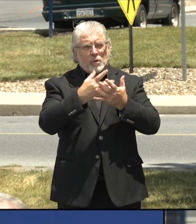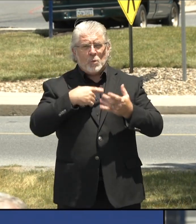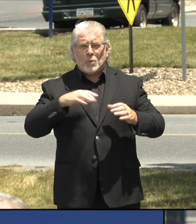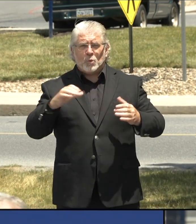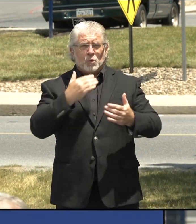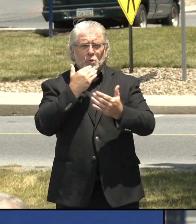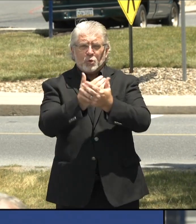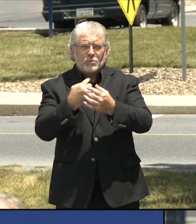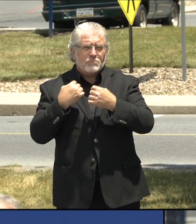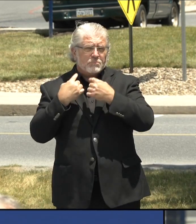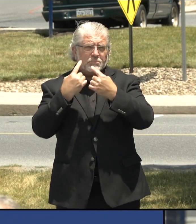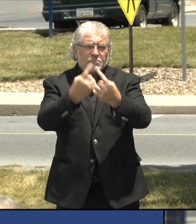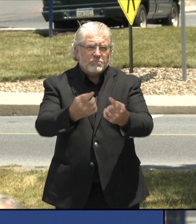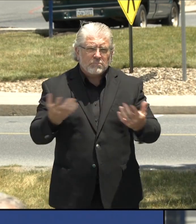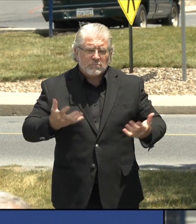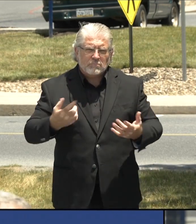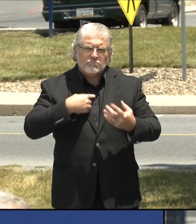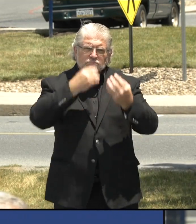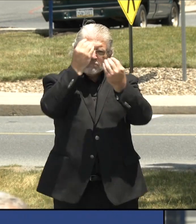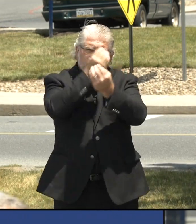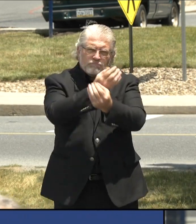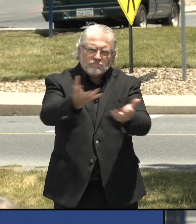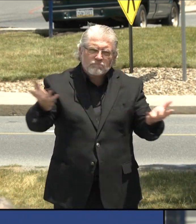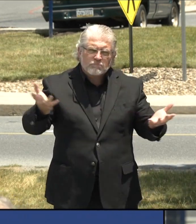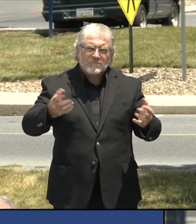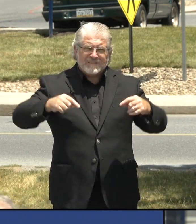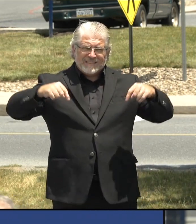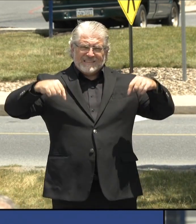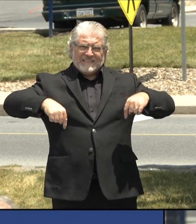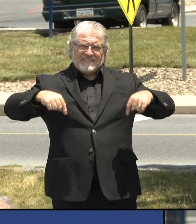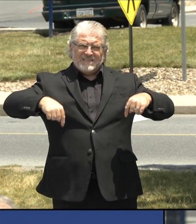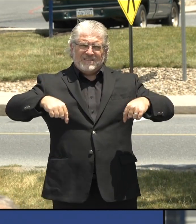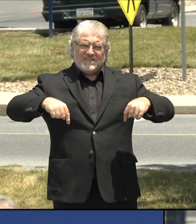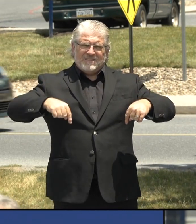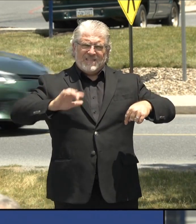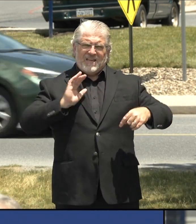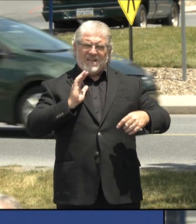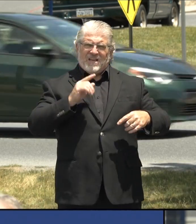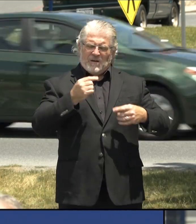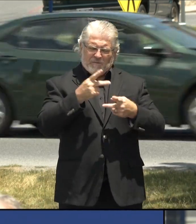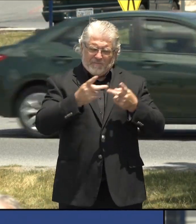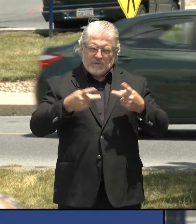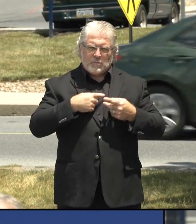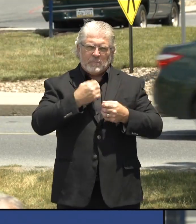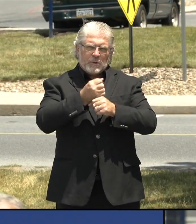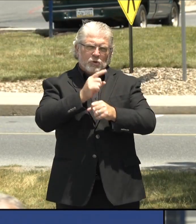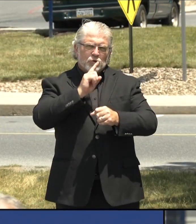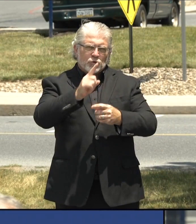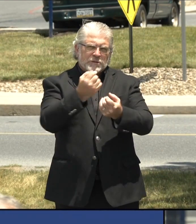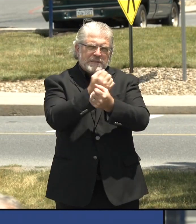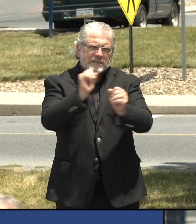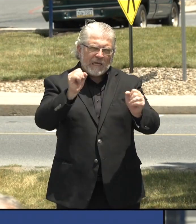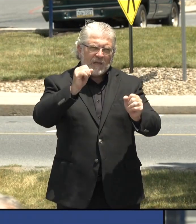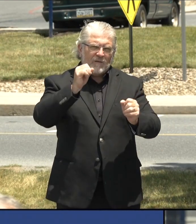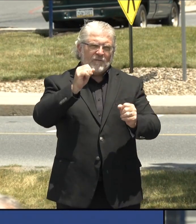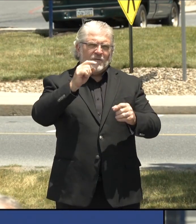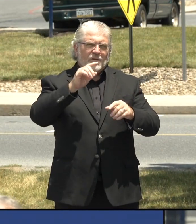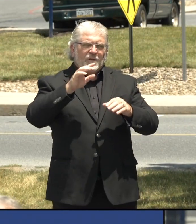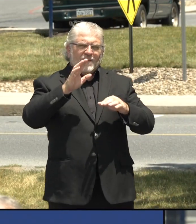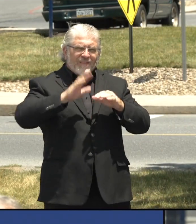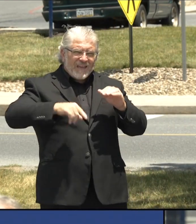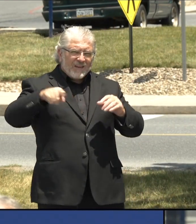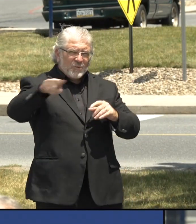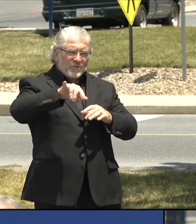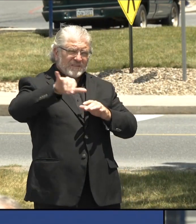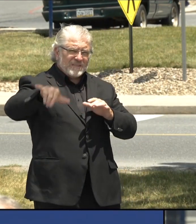is we've made sure that these facilities are all incredibly safe. You're safer in this hospital than sitting at home, especially